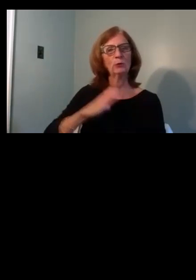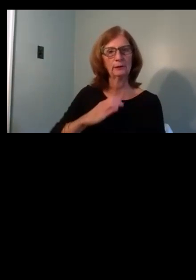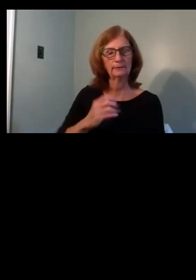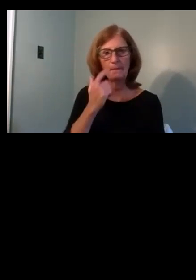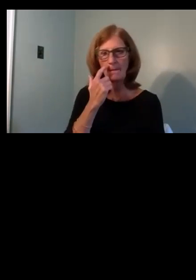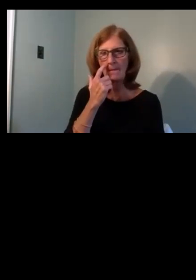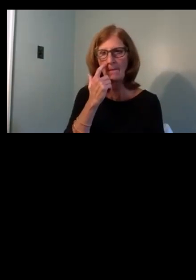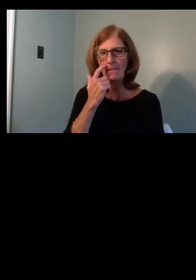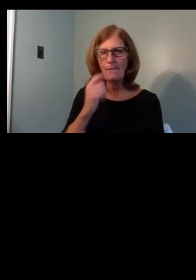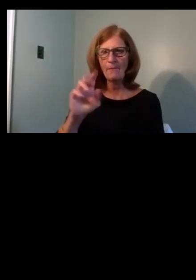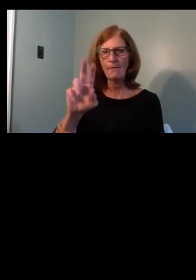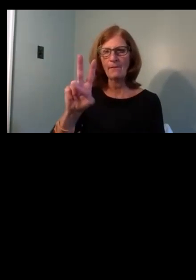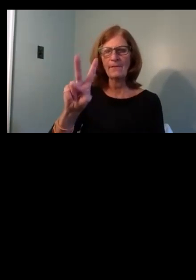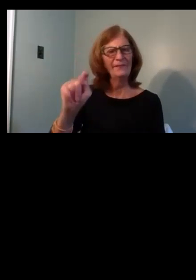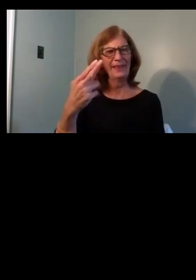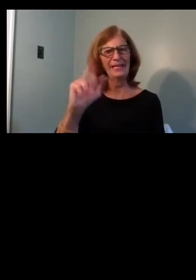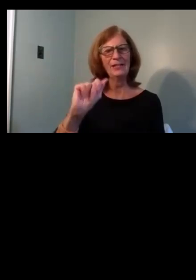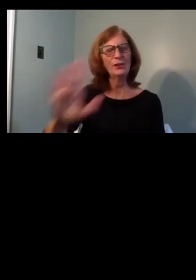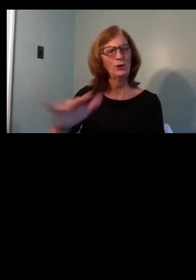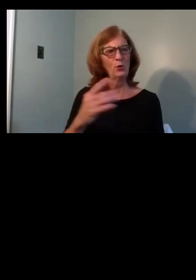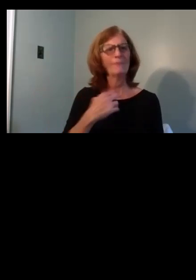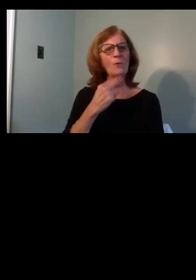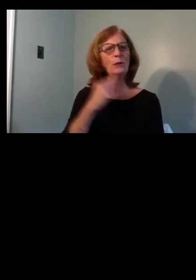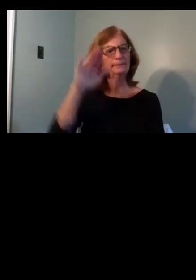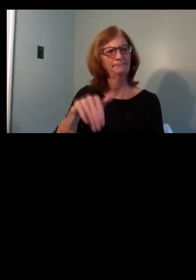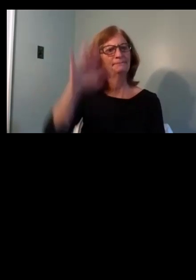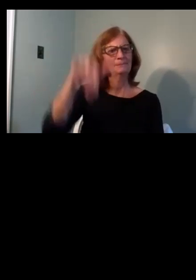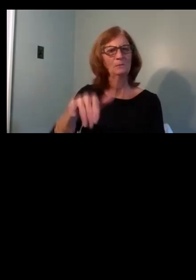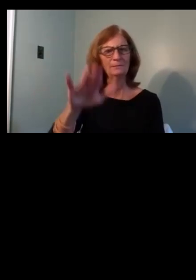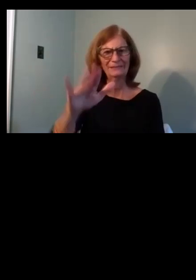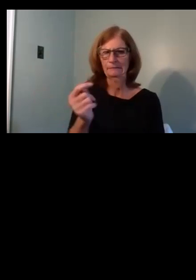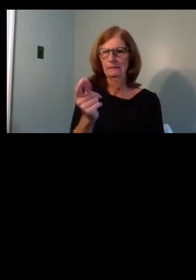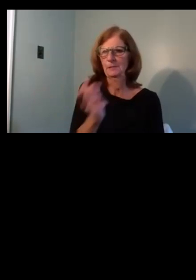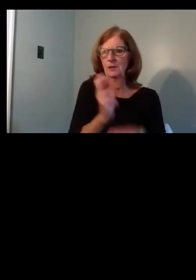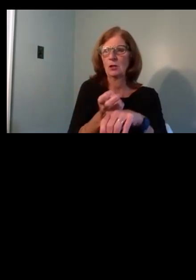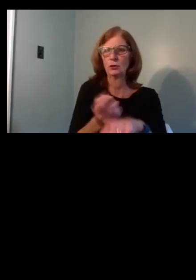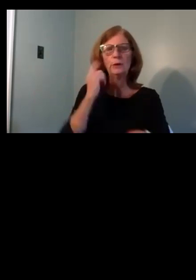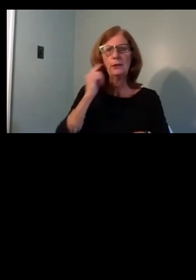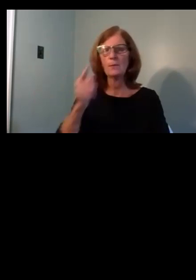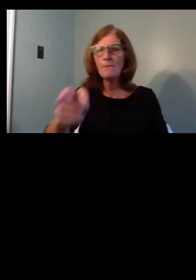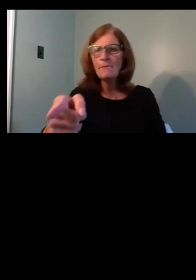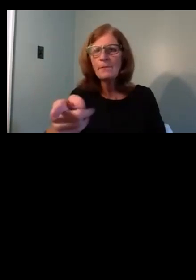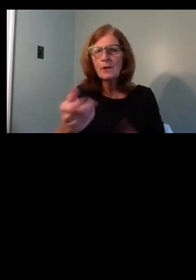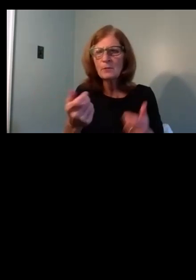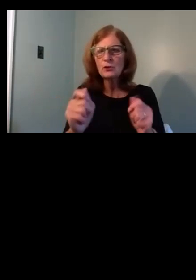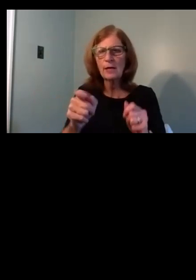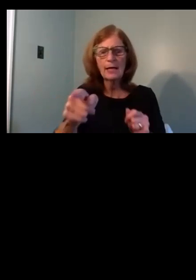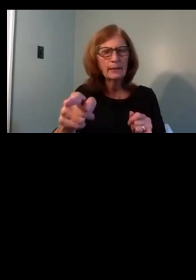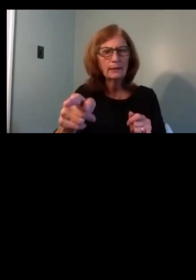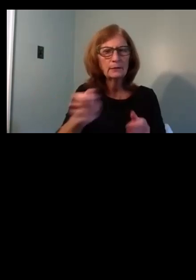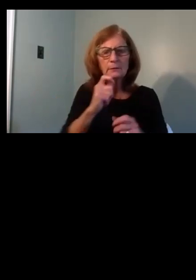you're kind of going in or out, in and out. Your audio is hard to hear. Oh, okay. Let me try adjusting that. Is that a little better?